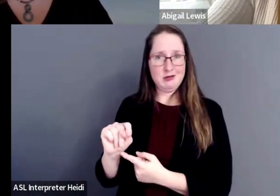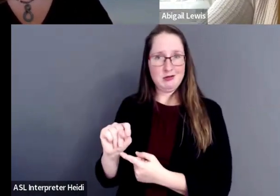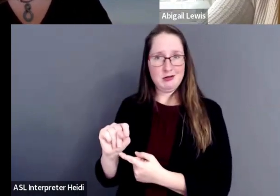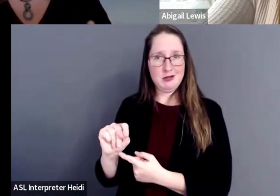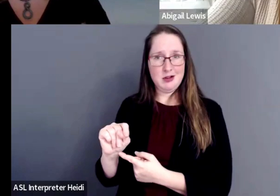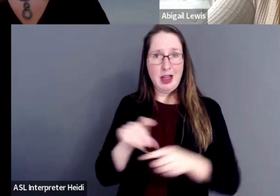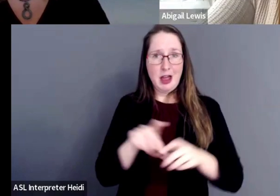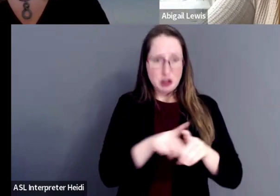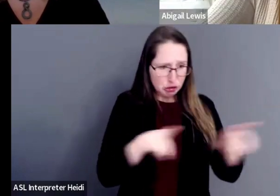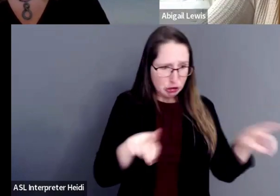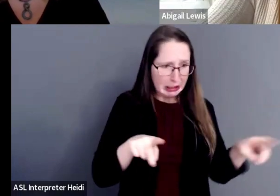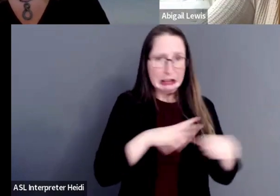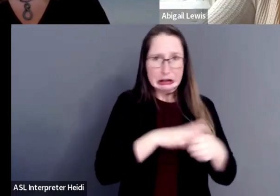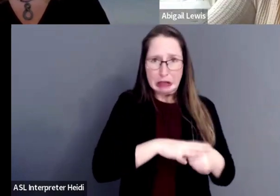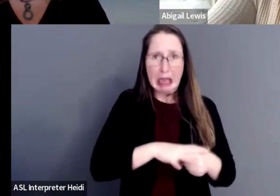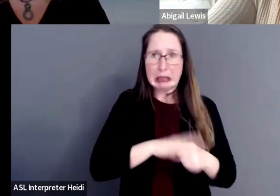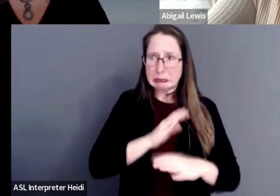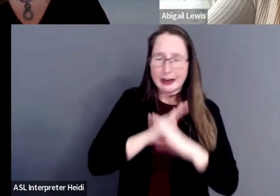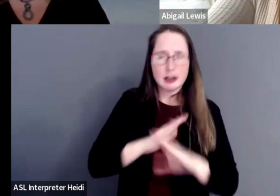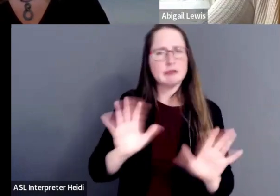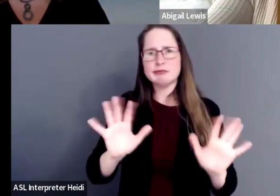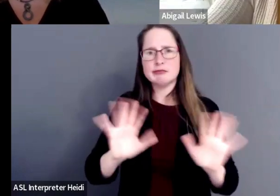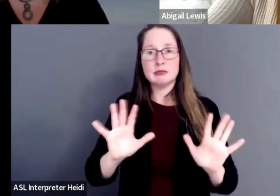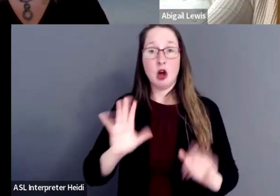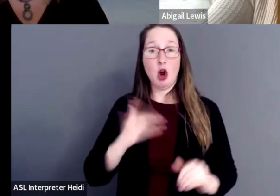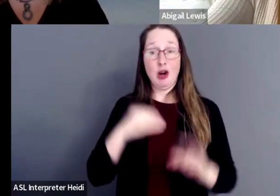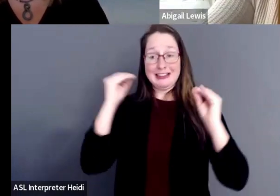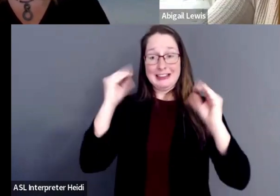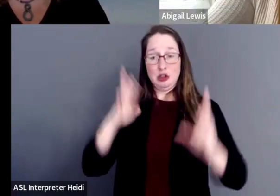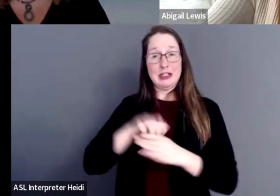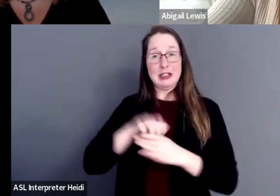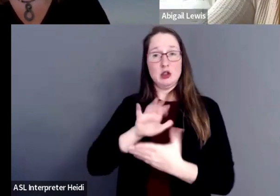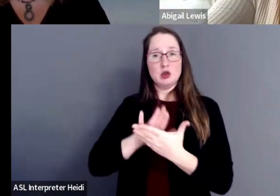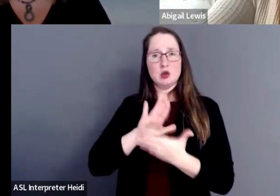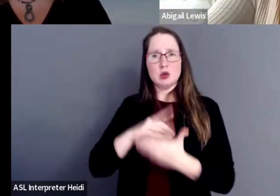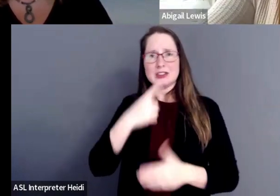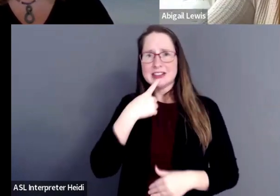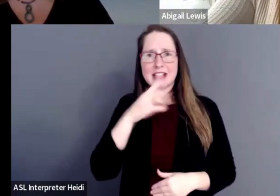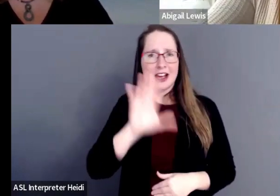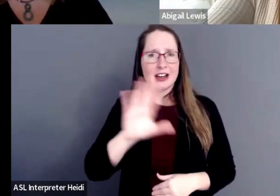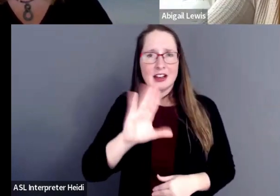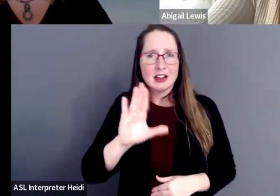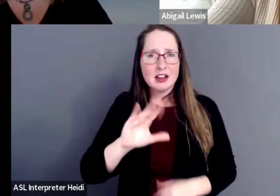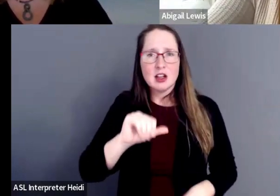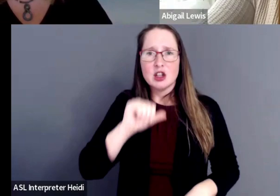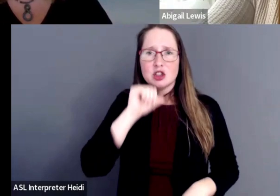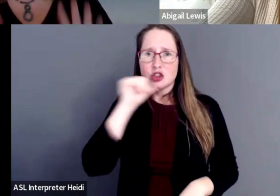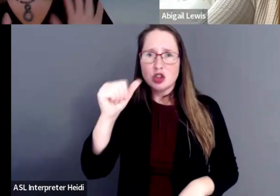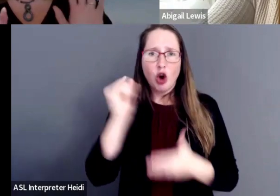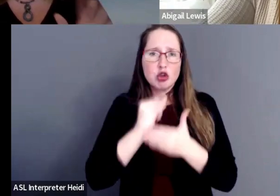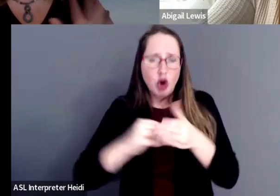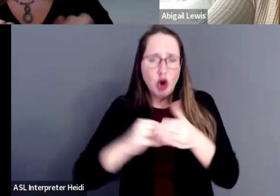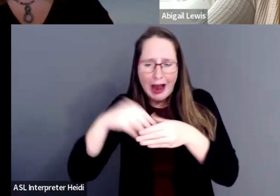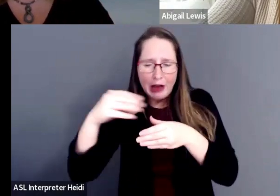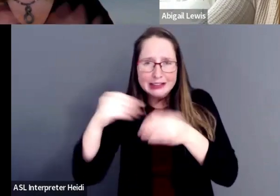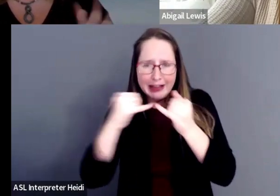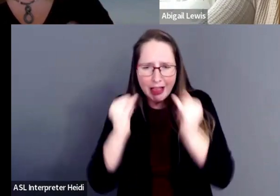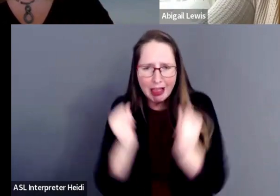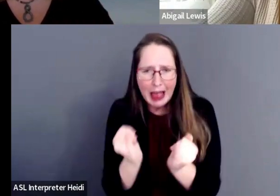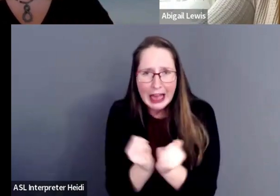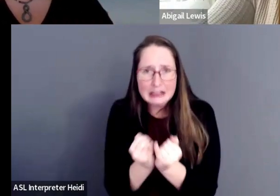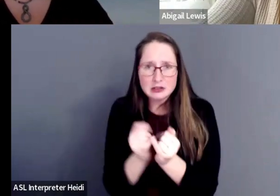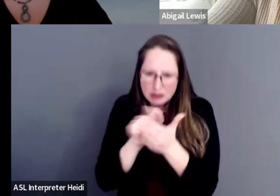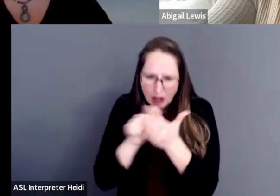You know, if you've had that art teacher in school where they said, do not follow outside the lines, it's okay,